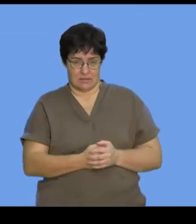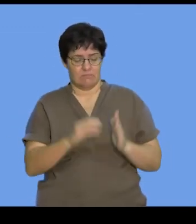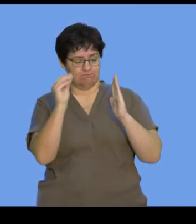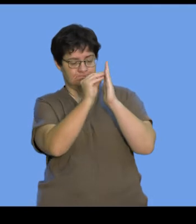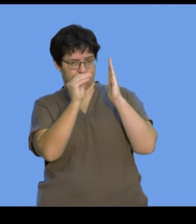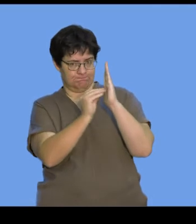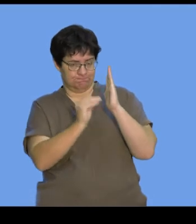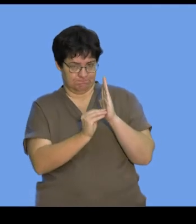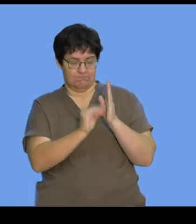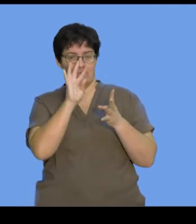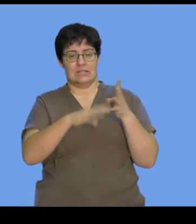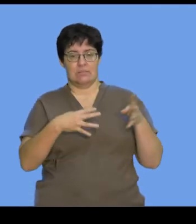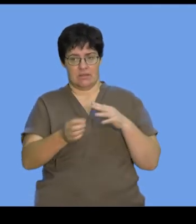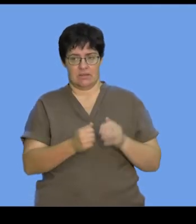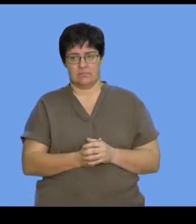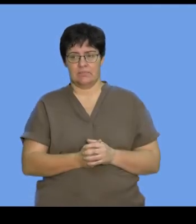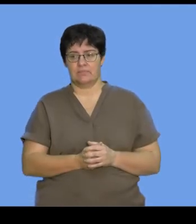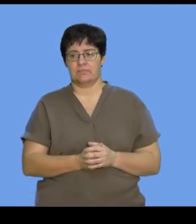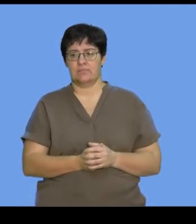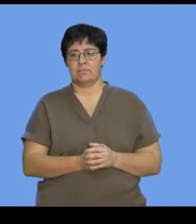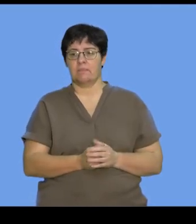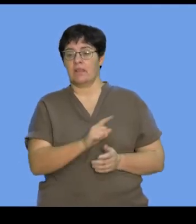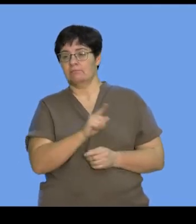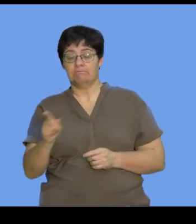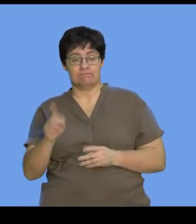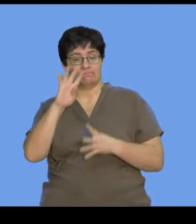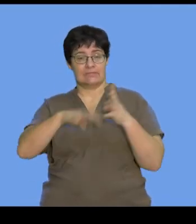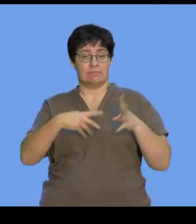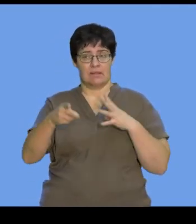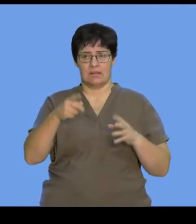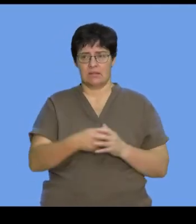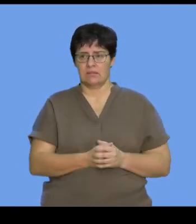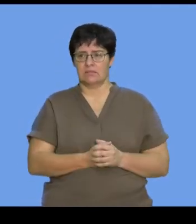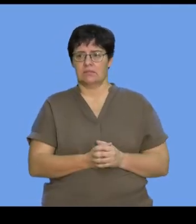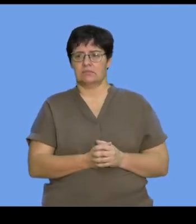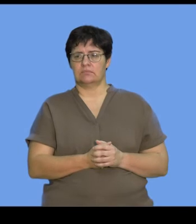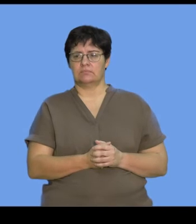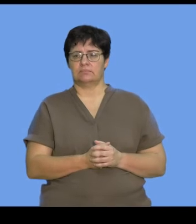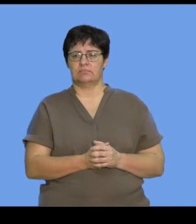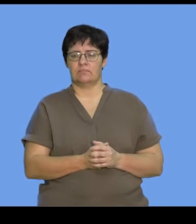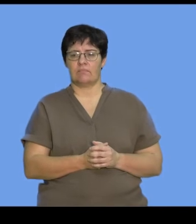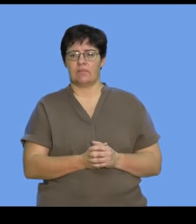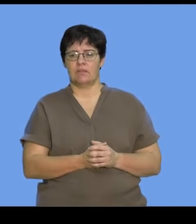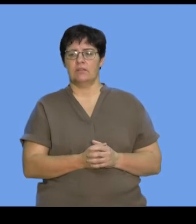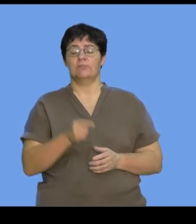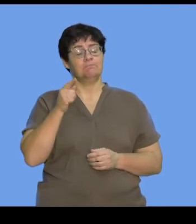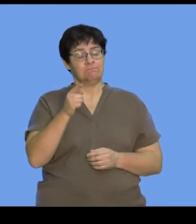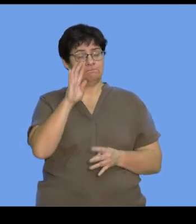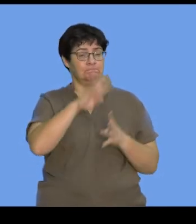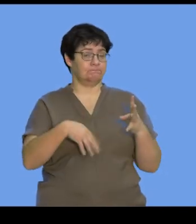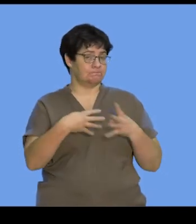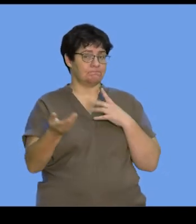into the table. So, I've got the table on the next page. I'm going to very quickly go to that table, and we can go back to the question. So, here's a table that